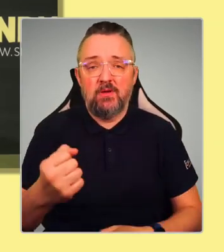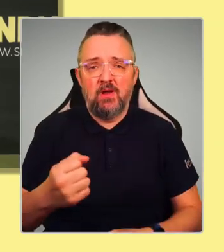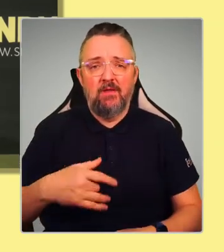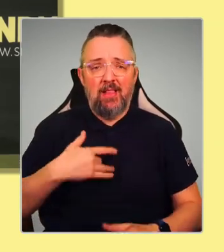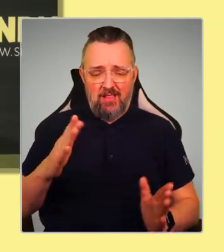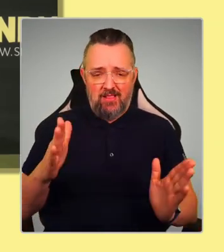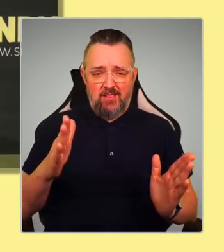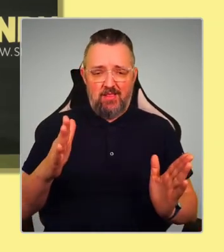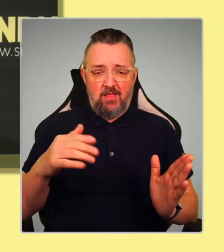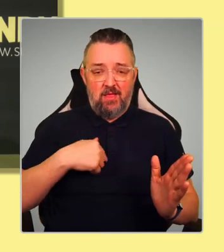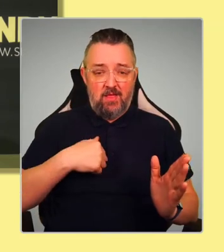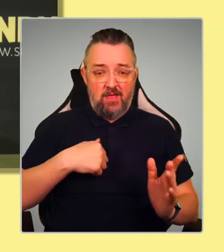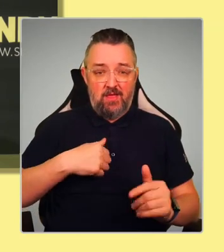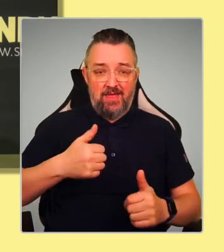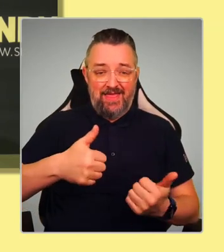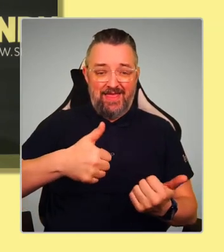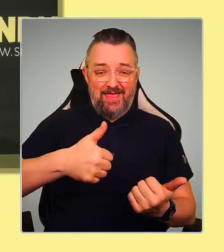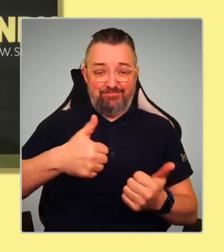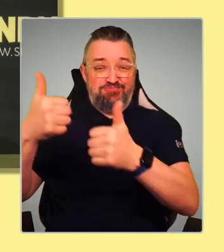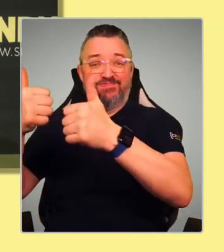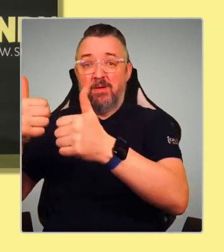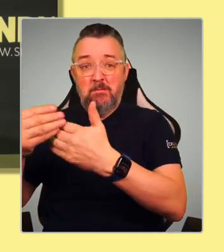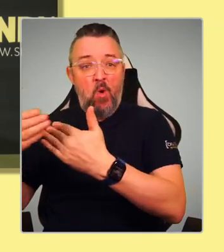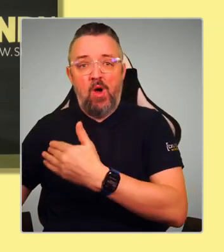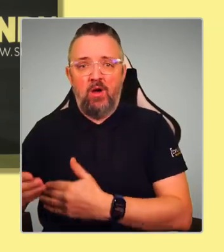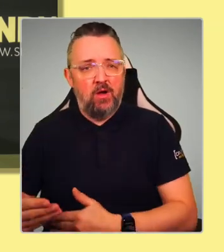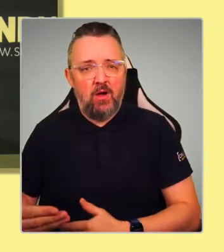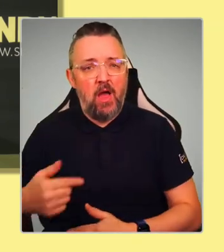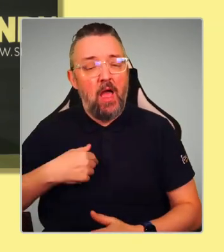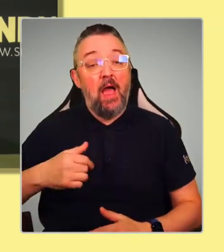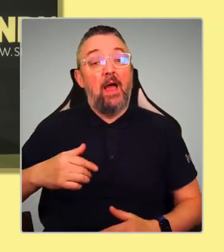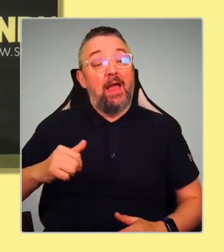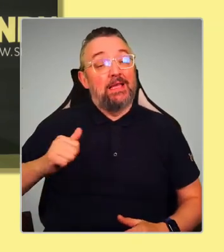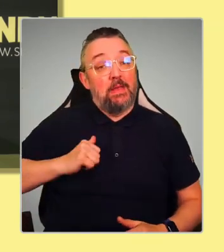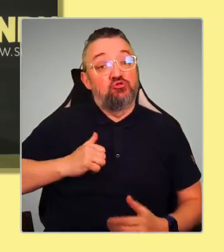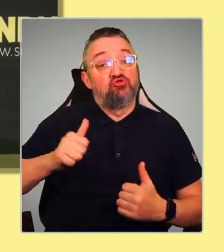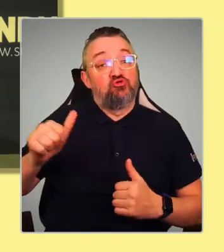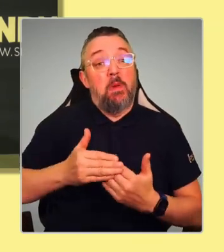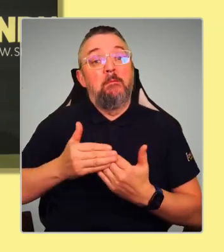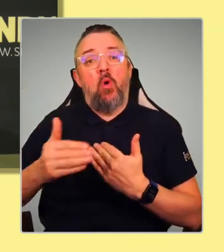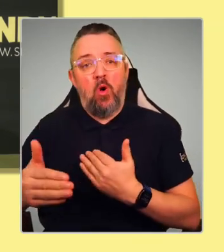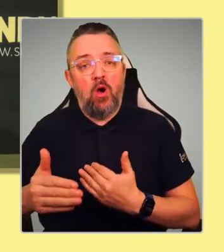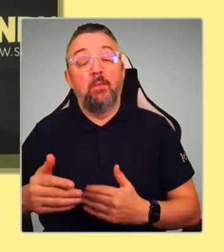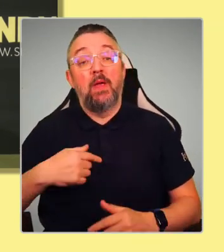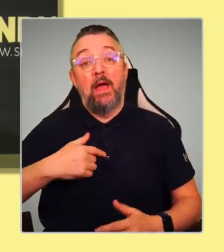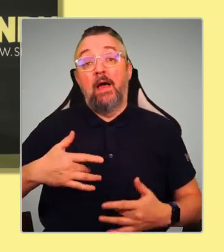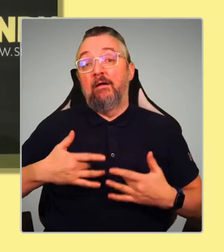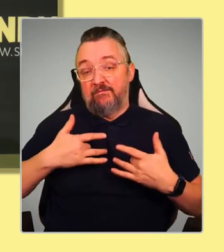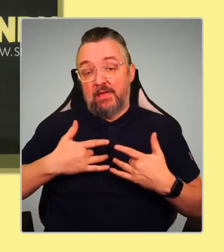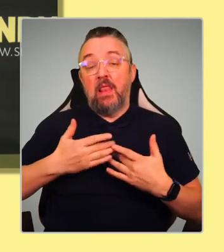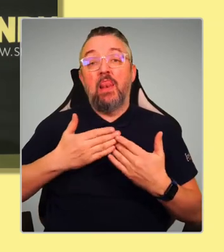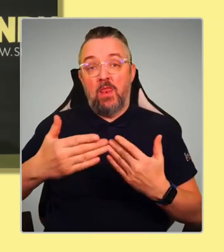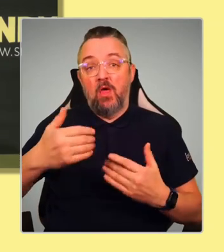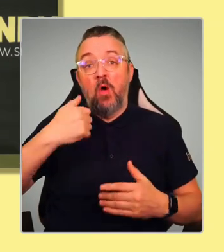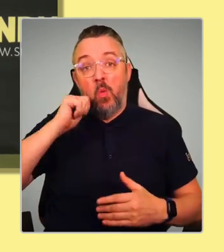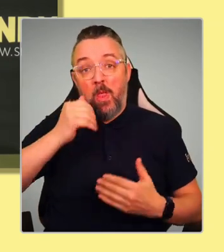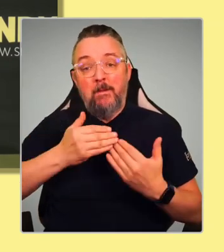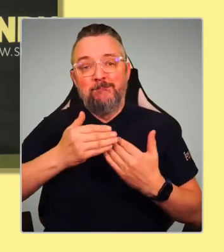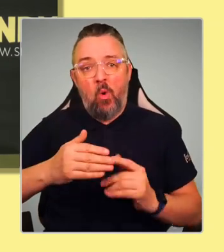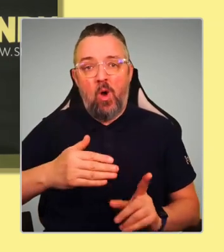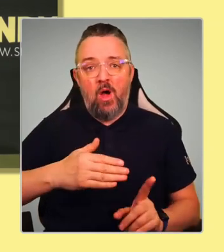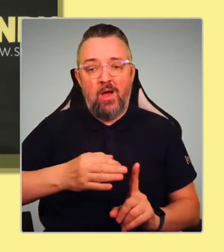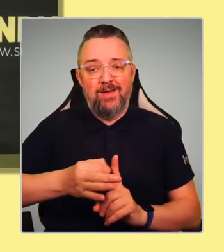liked it to. It's not shifted as substantially as I think it should have. I think it will shift and it can shift if we